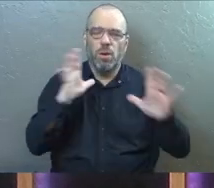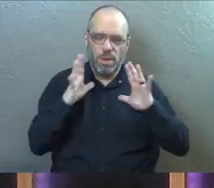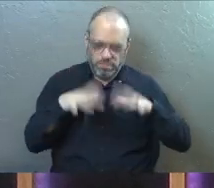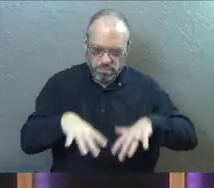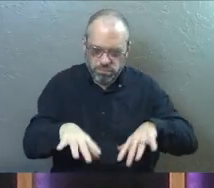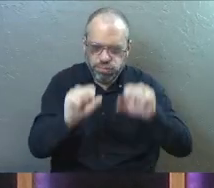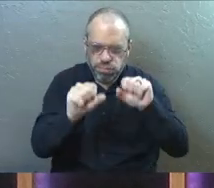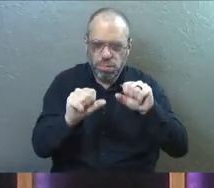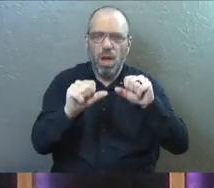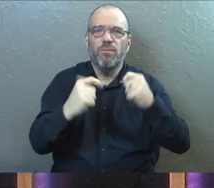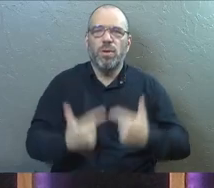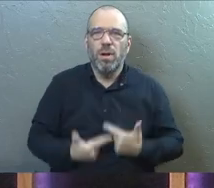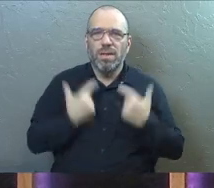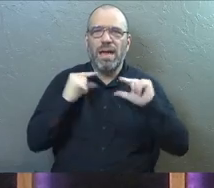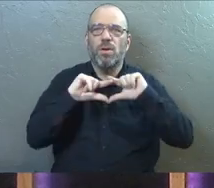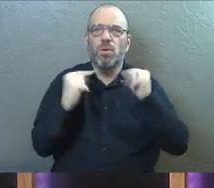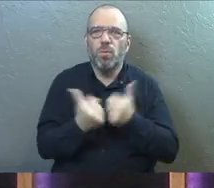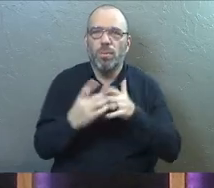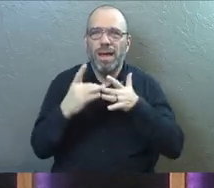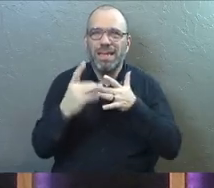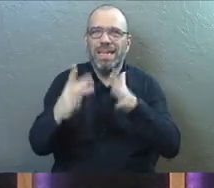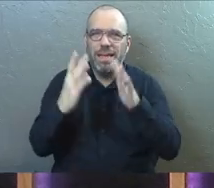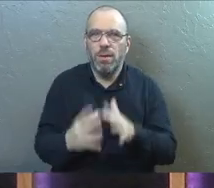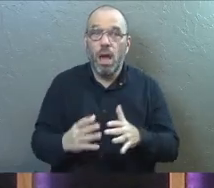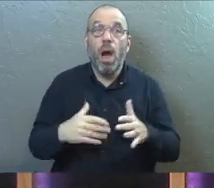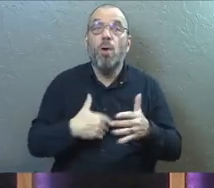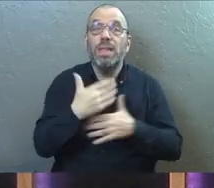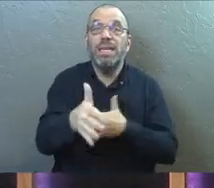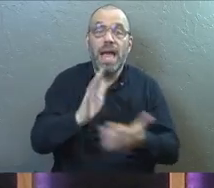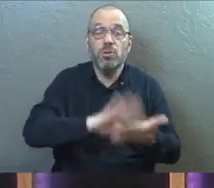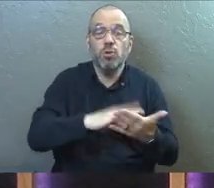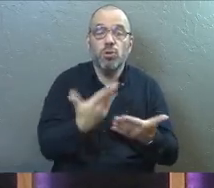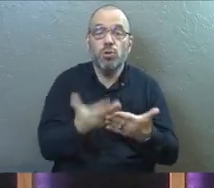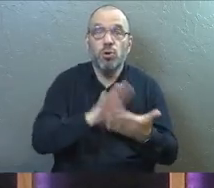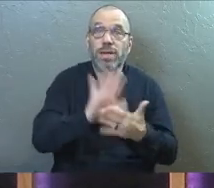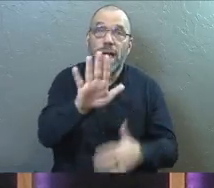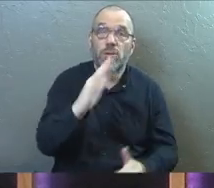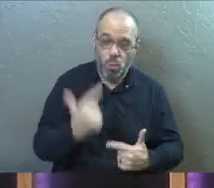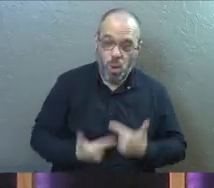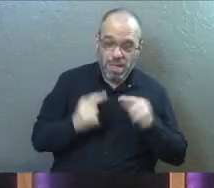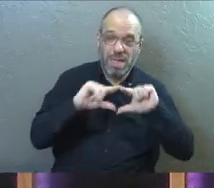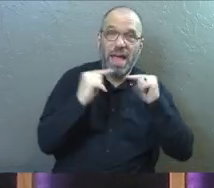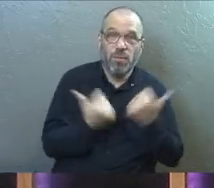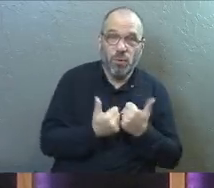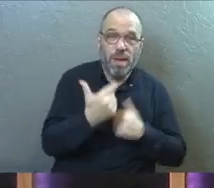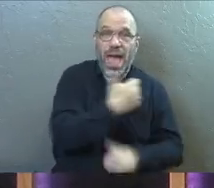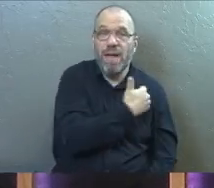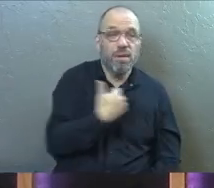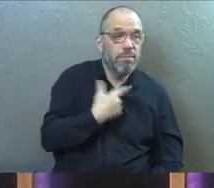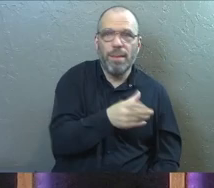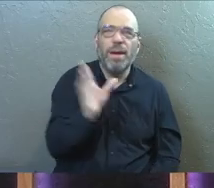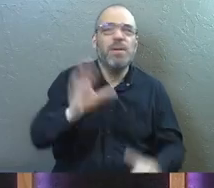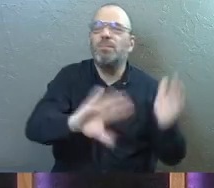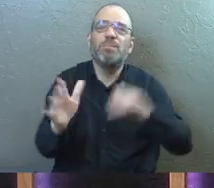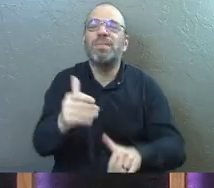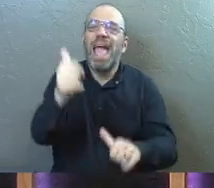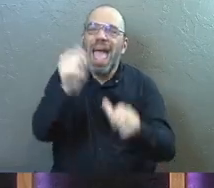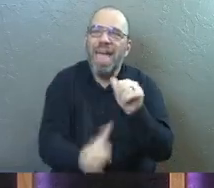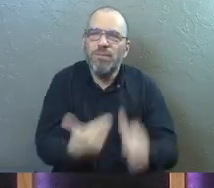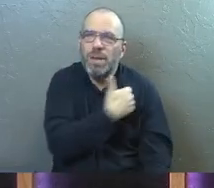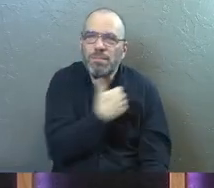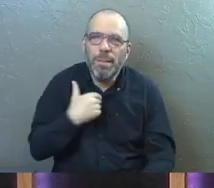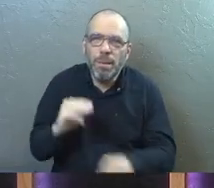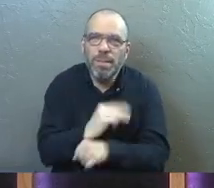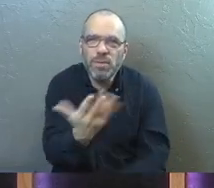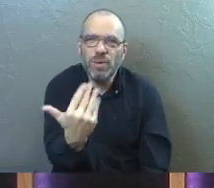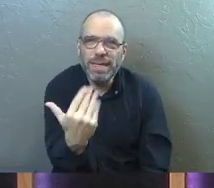make the treats for your life group leader. Okay? The next cookout that needs to be organized in your life group, every member of ministry. Can you say every member of